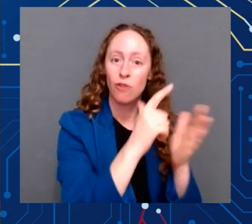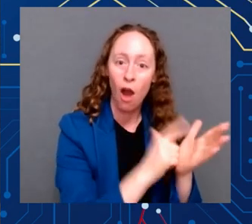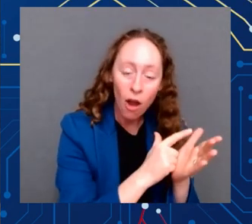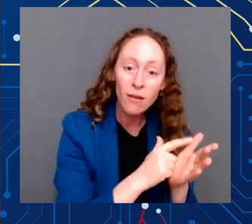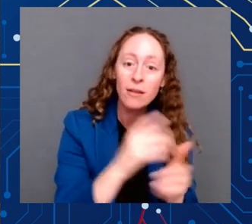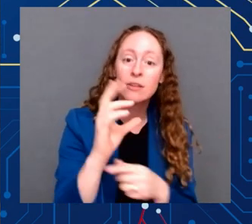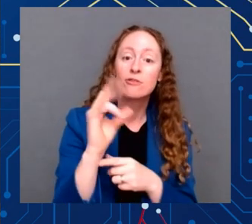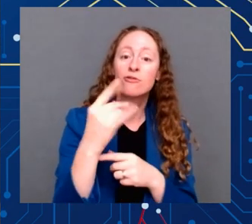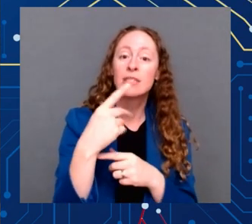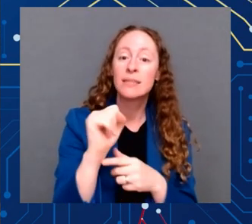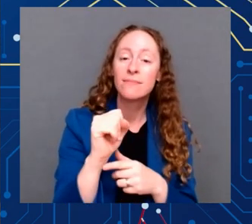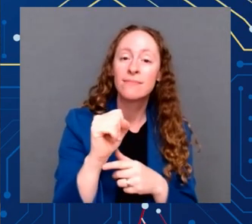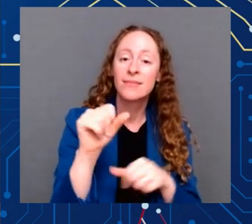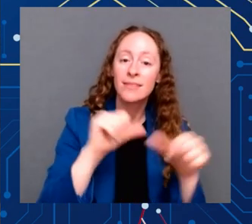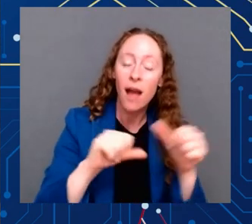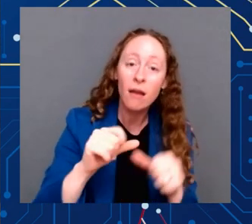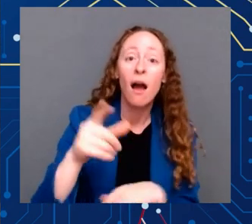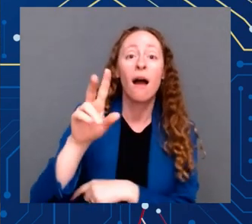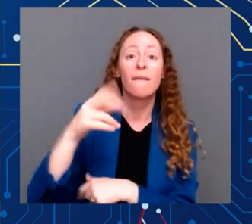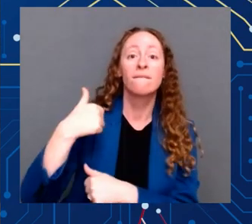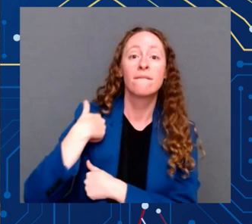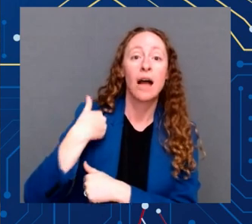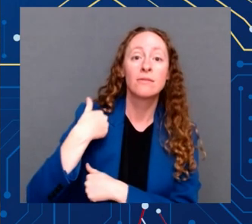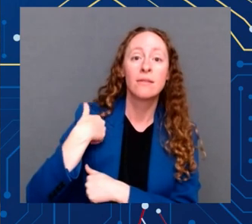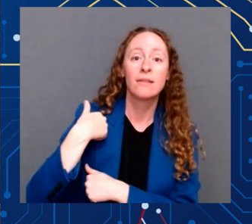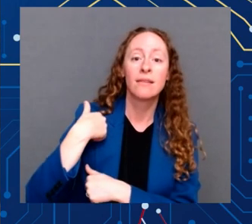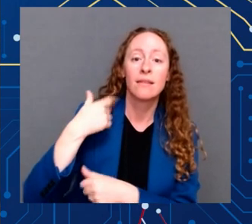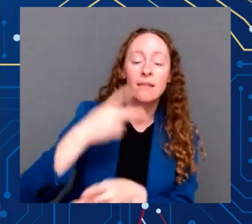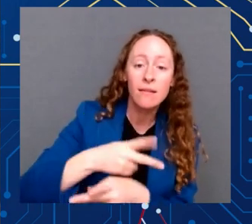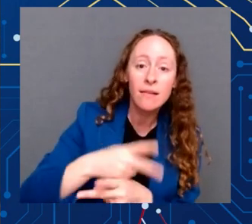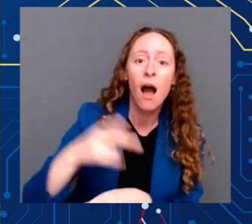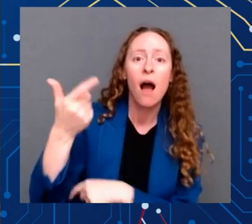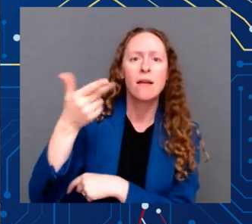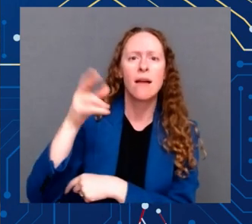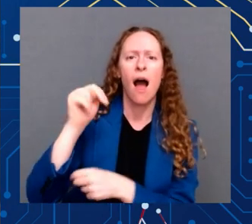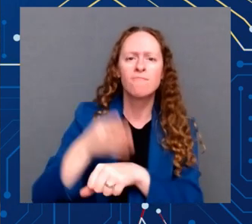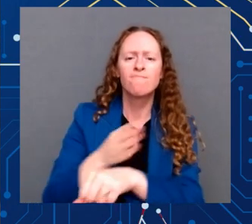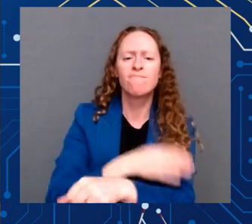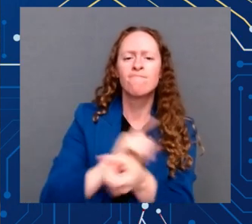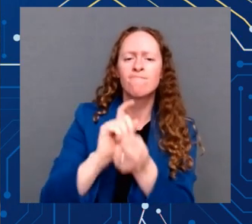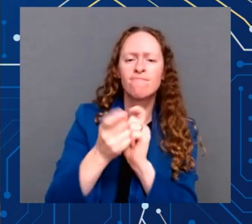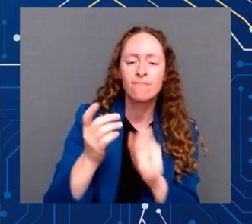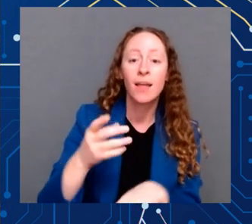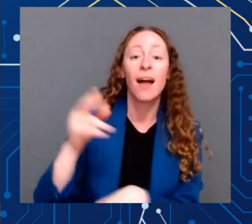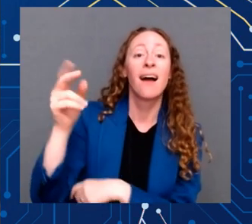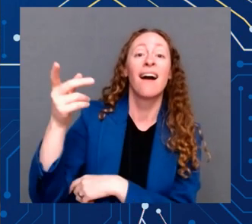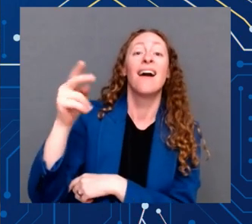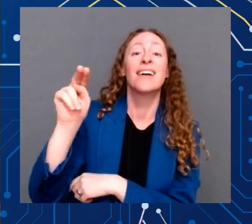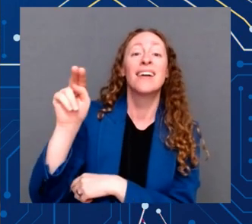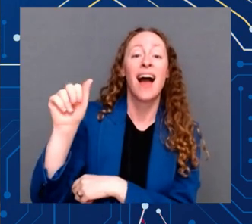care, gun safety, NATO, and now the Inflation Reduction Act has passed the Senate.